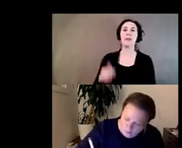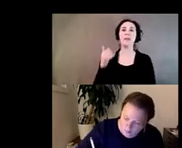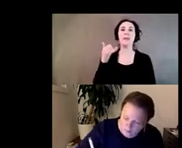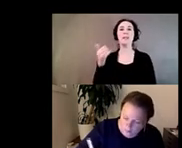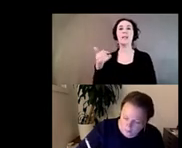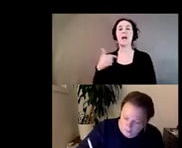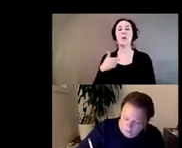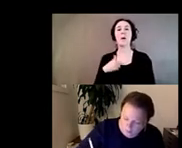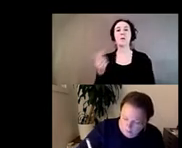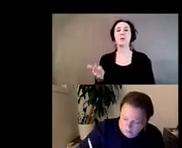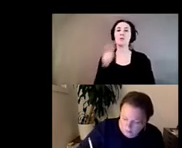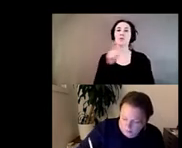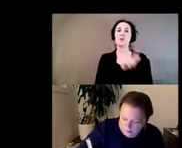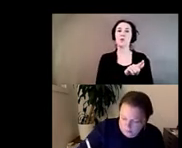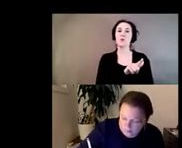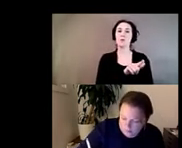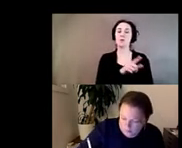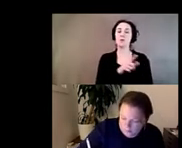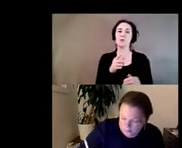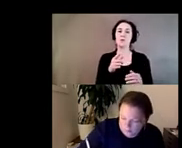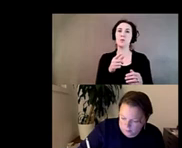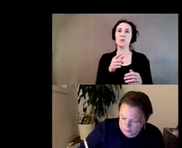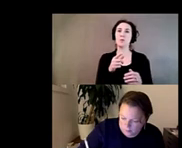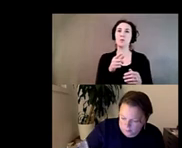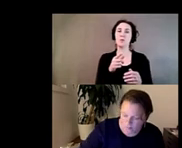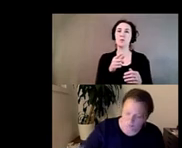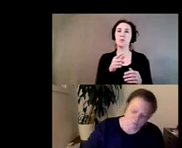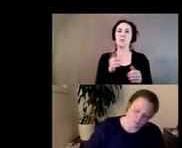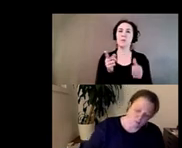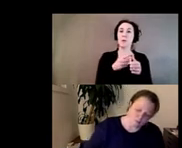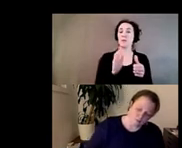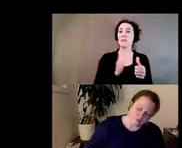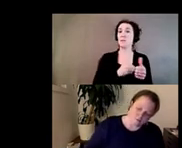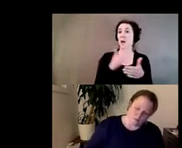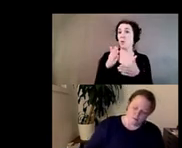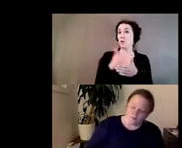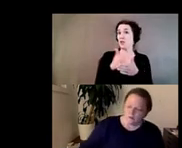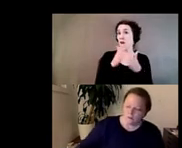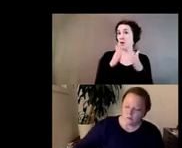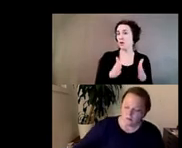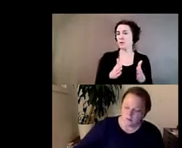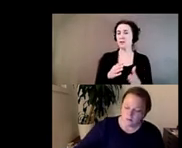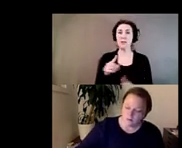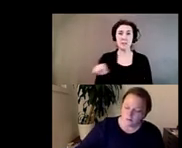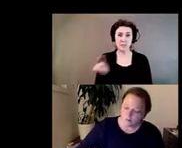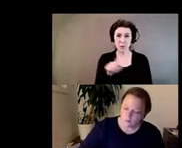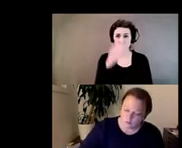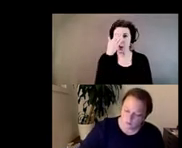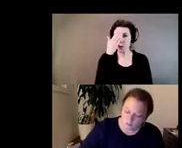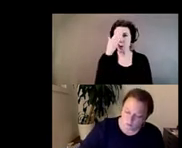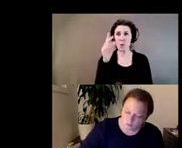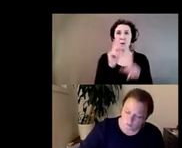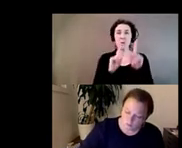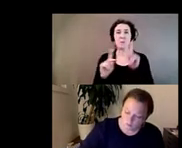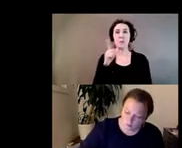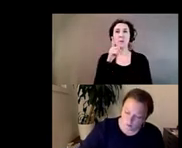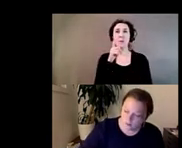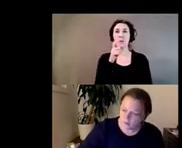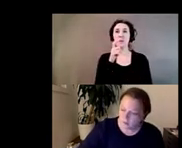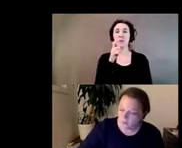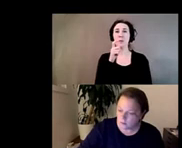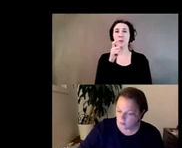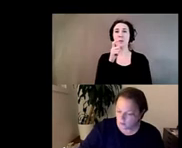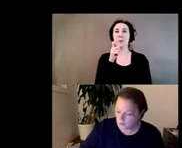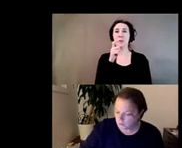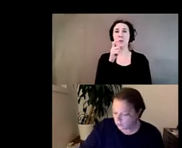over to the first of our sharers and just so everyone's aware folks who are on the